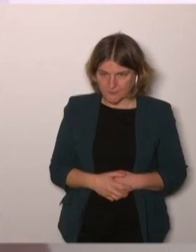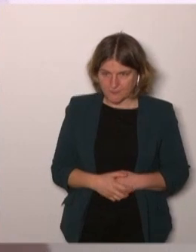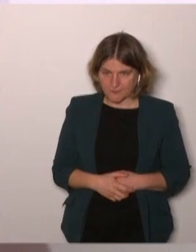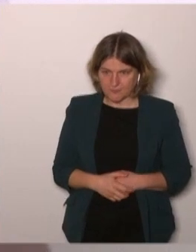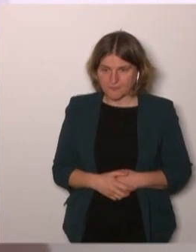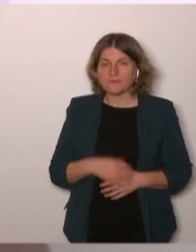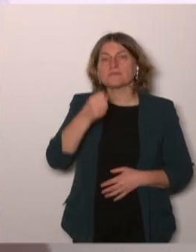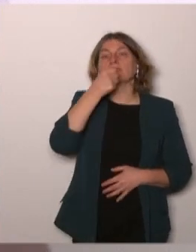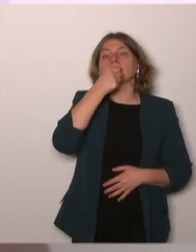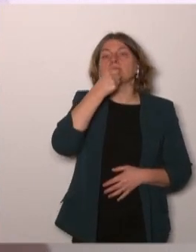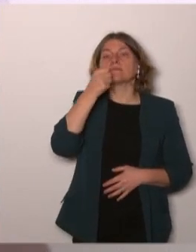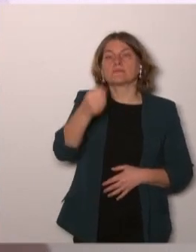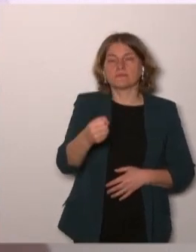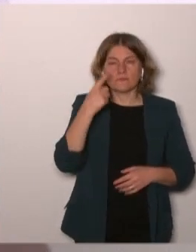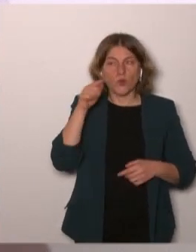merci